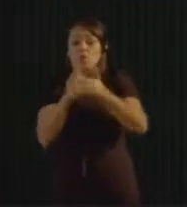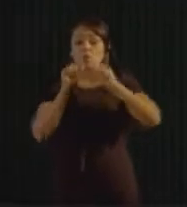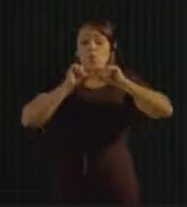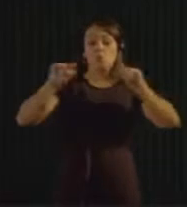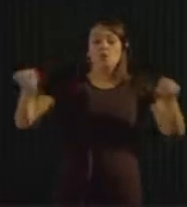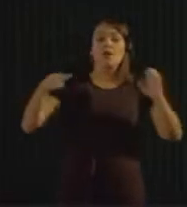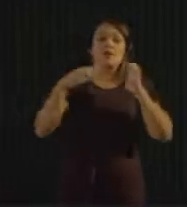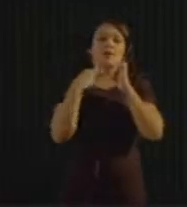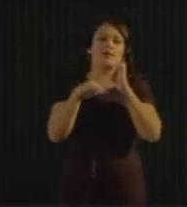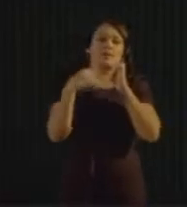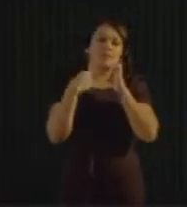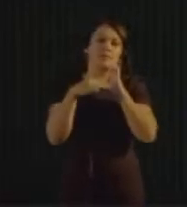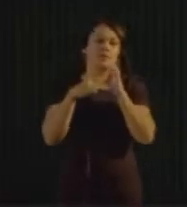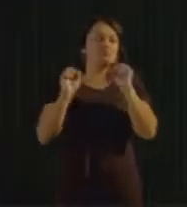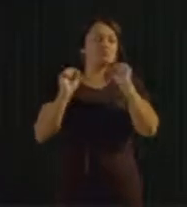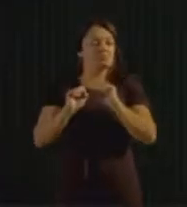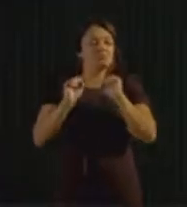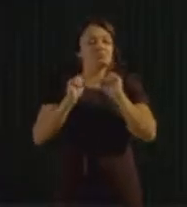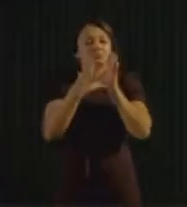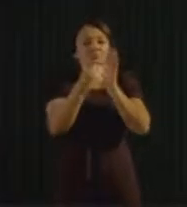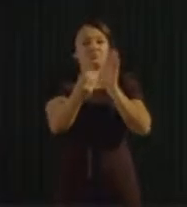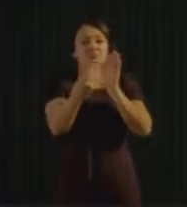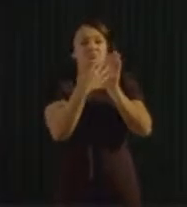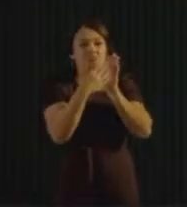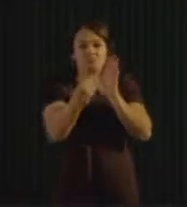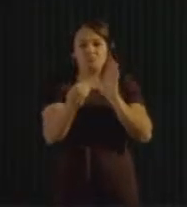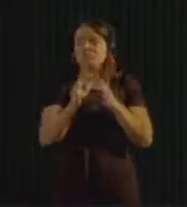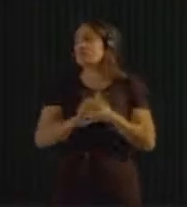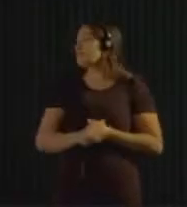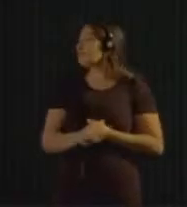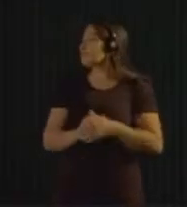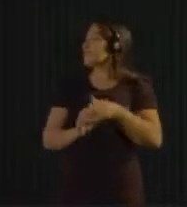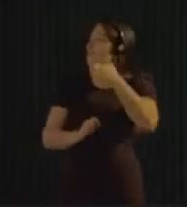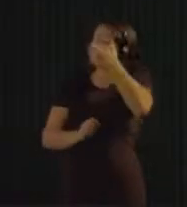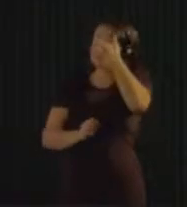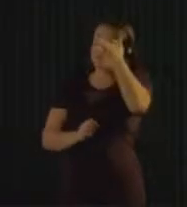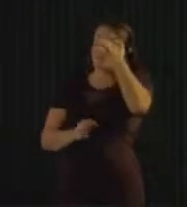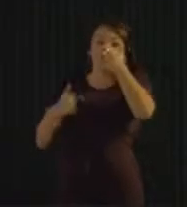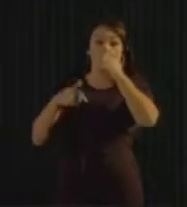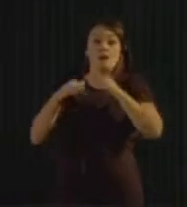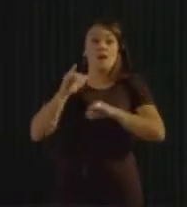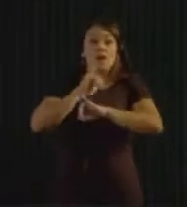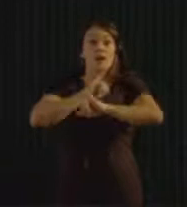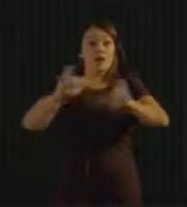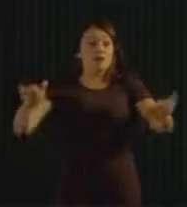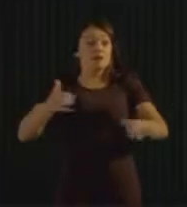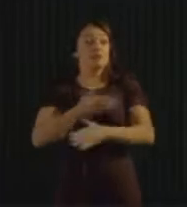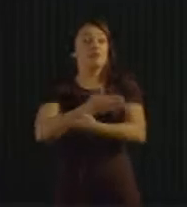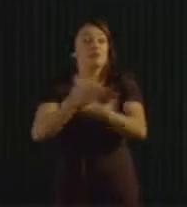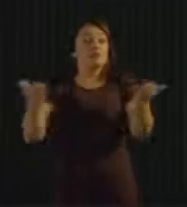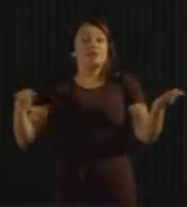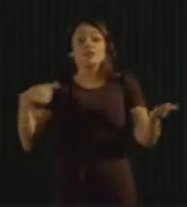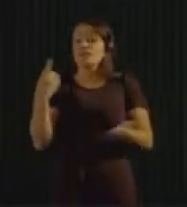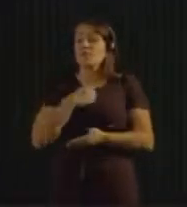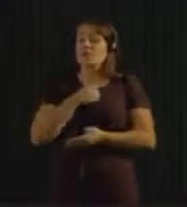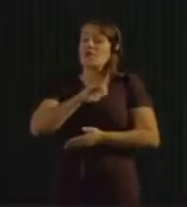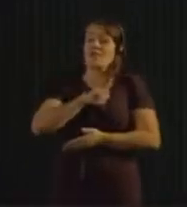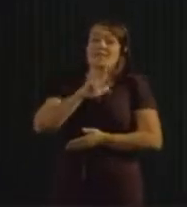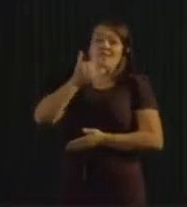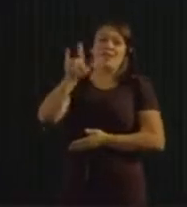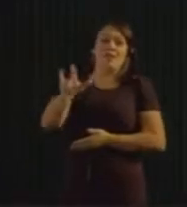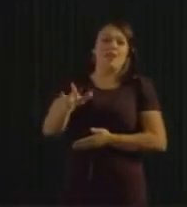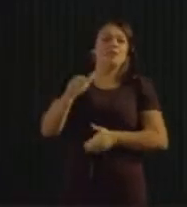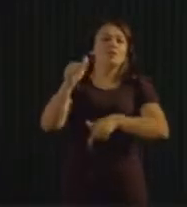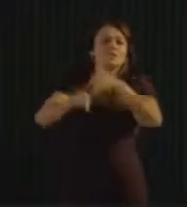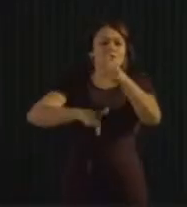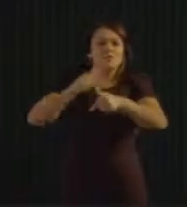And I also want to say that to all of you out there, we love the job you